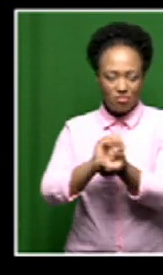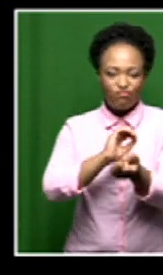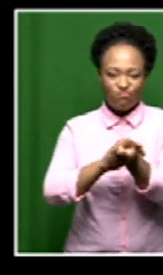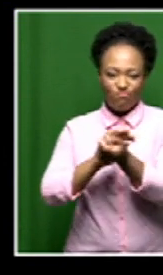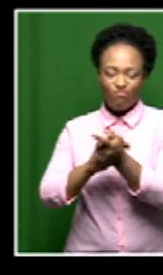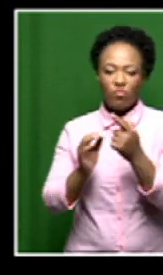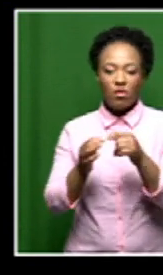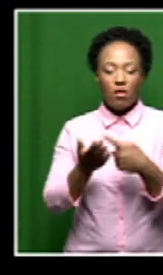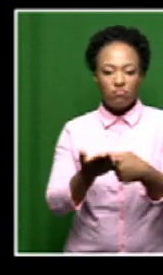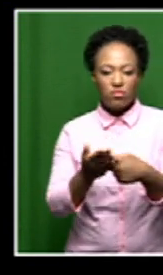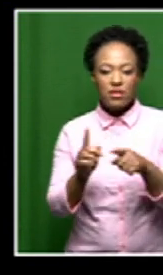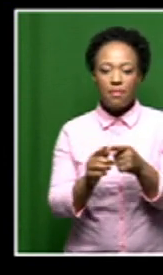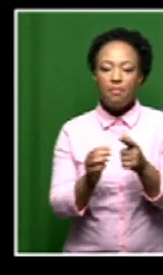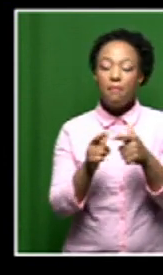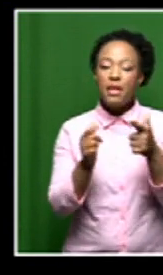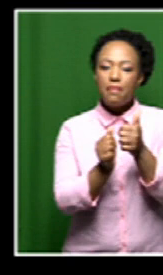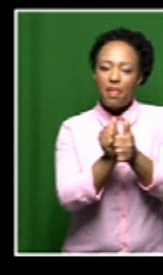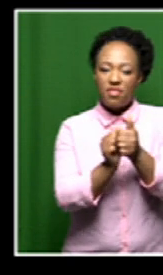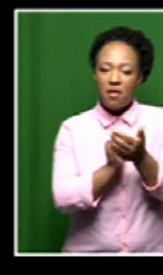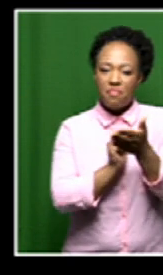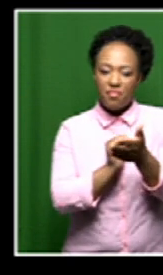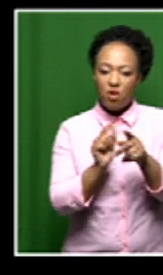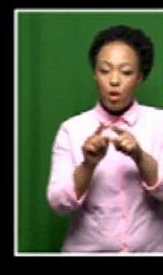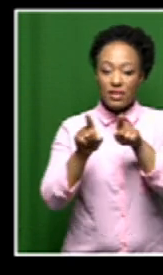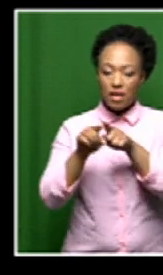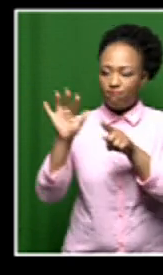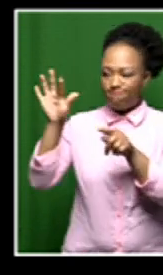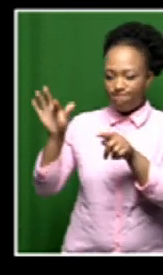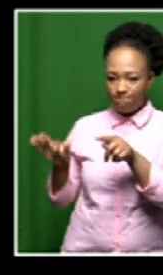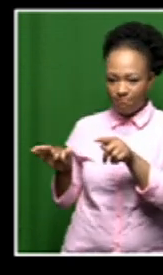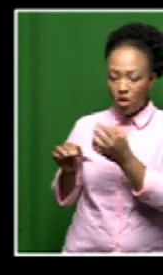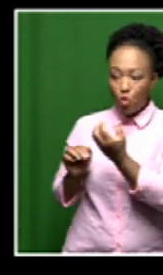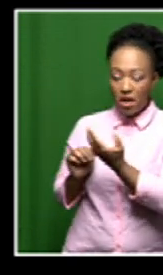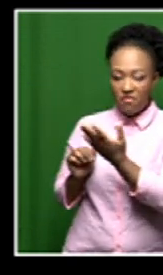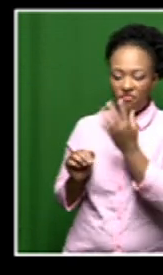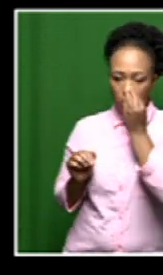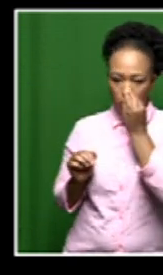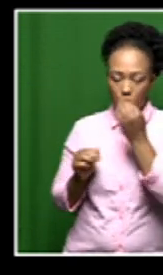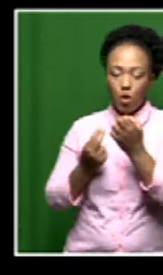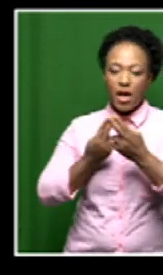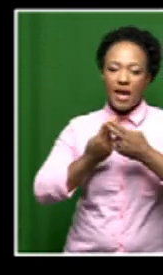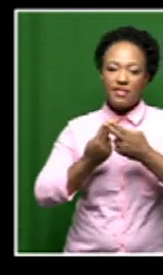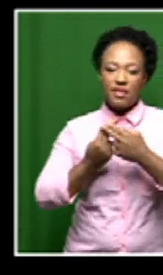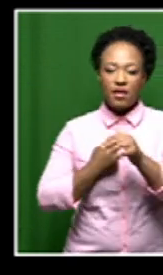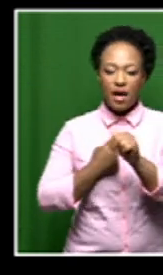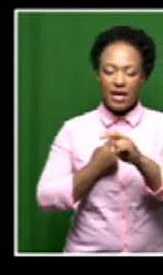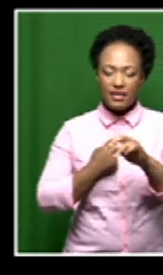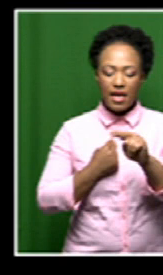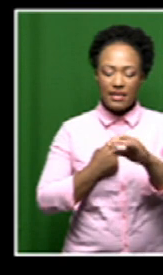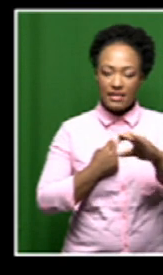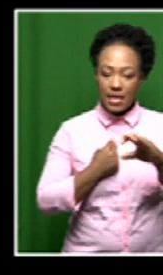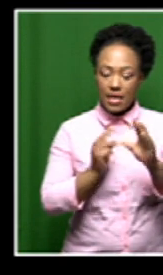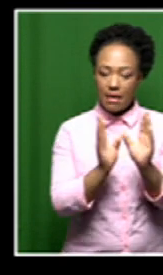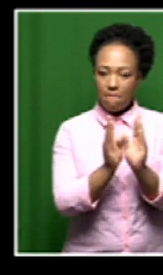a big brother but all the same these are the ones that we've got for news. So hashtag ANC NEC